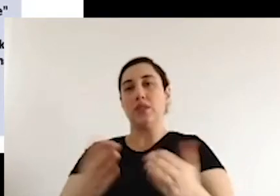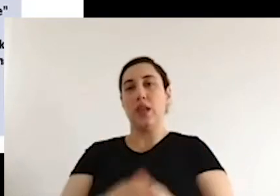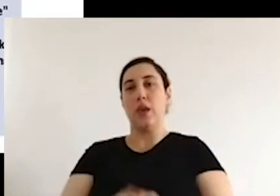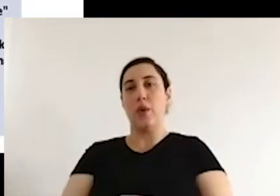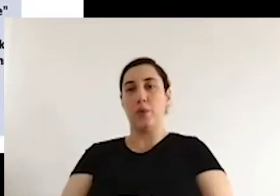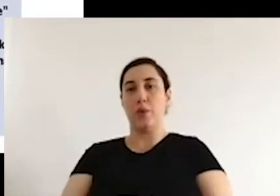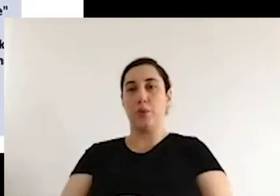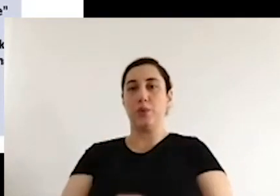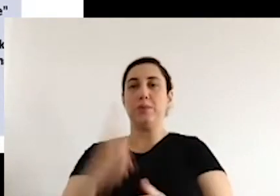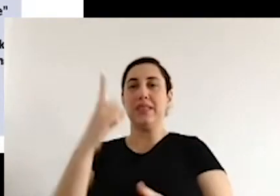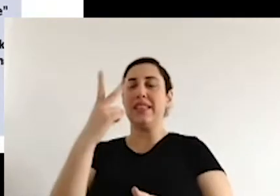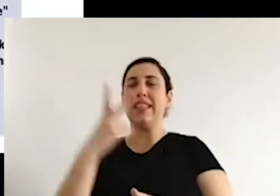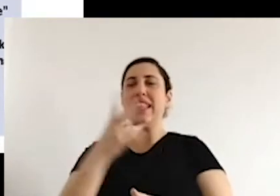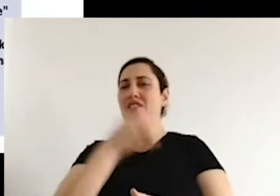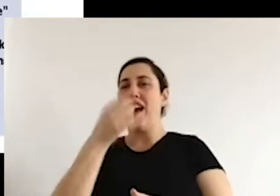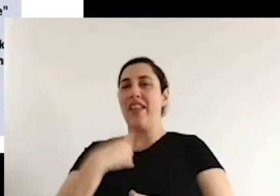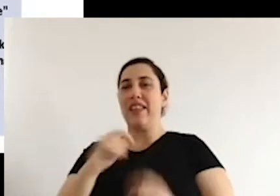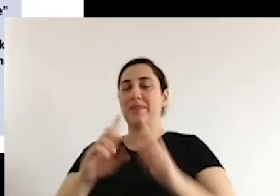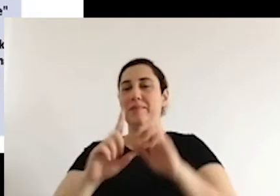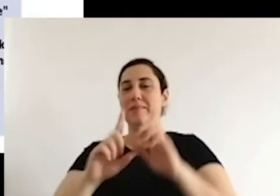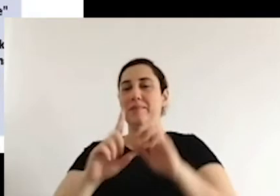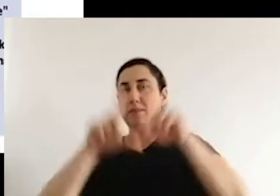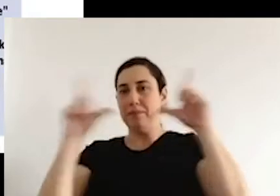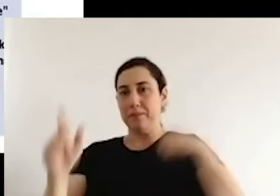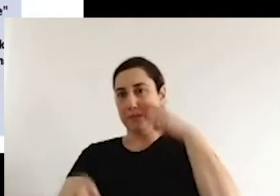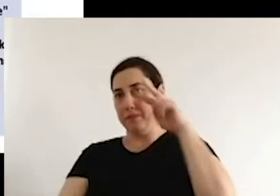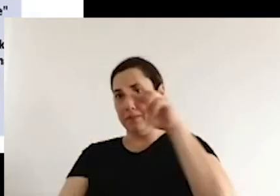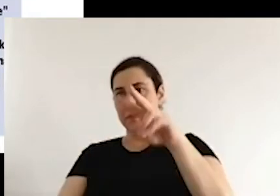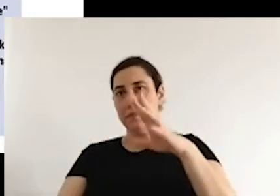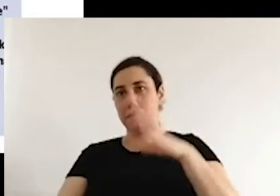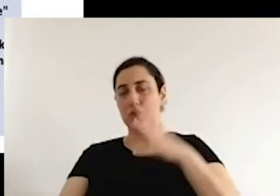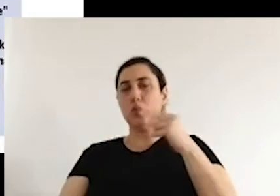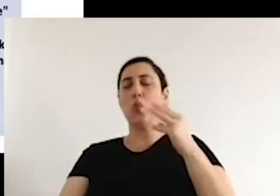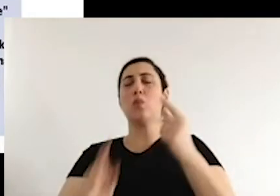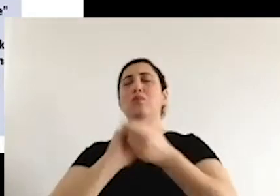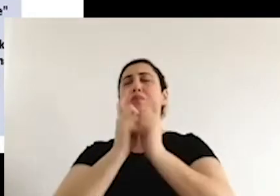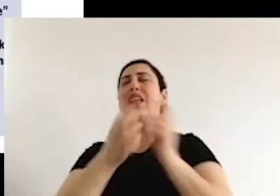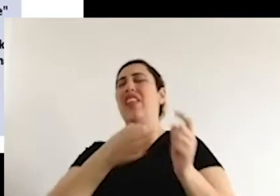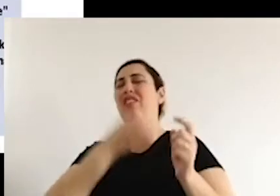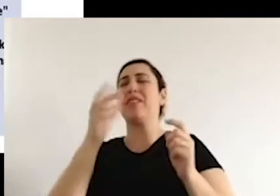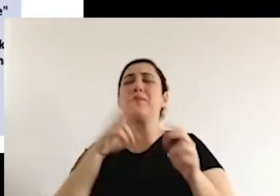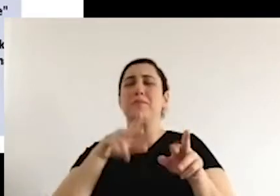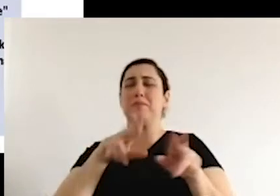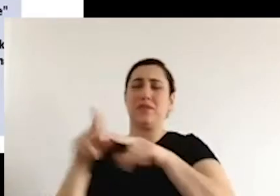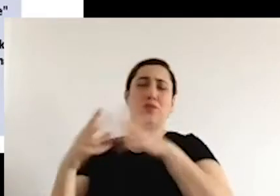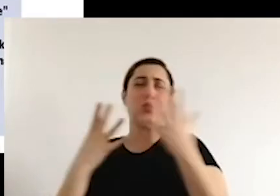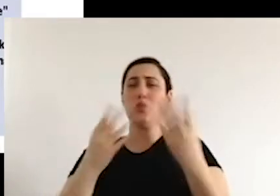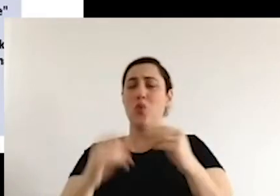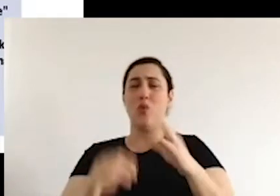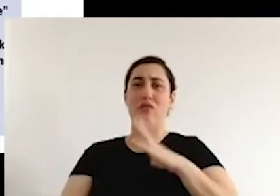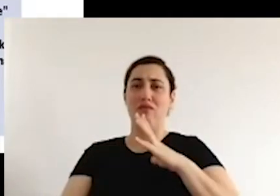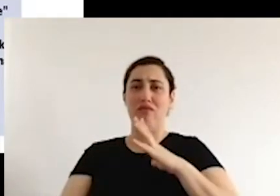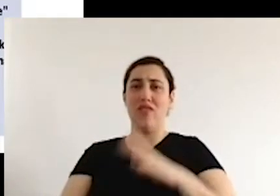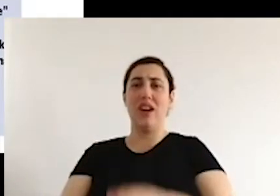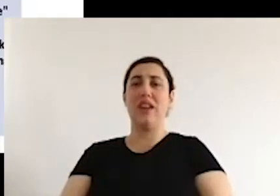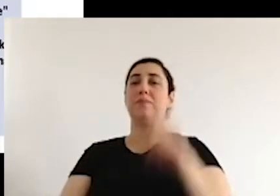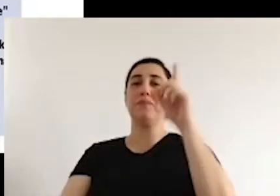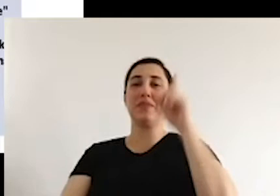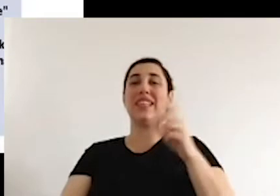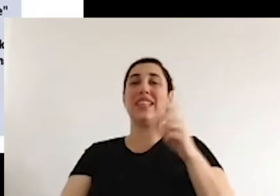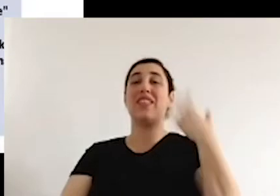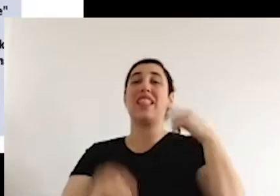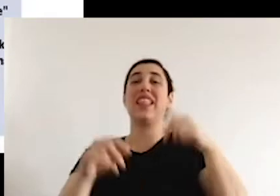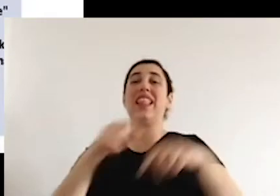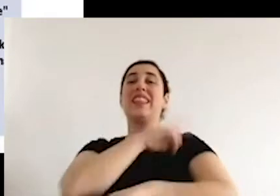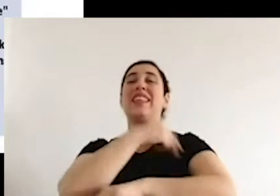By the way, I have included a number of utterances or expressions. The first one from the